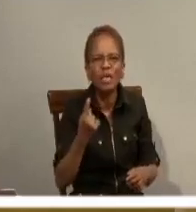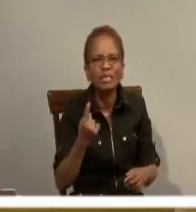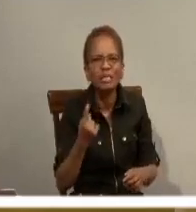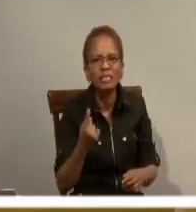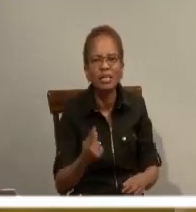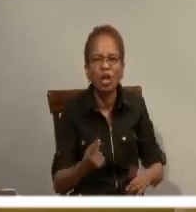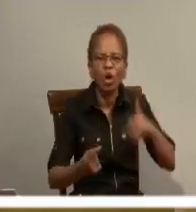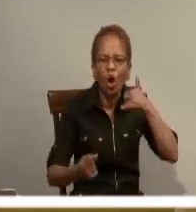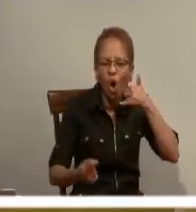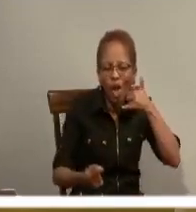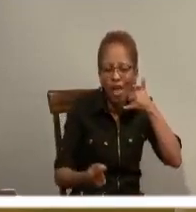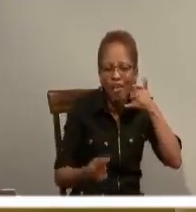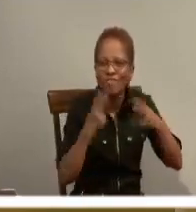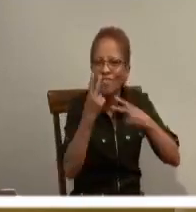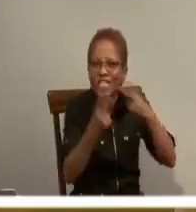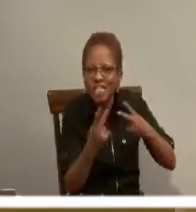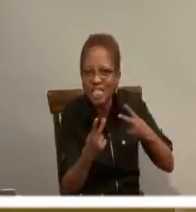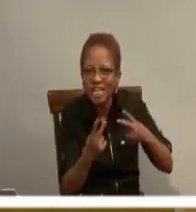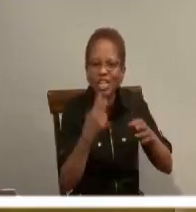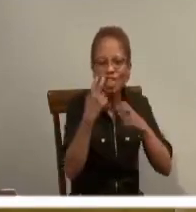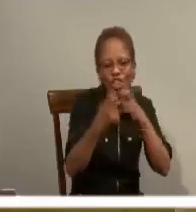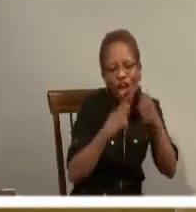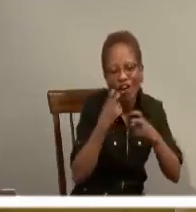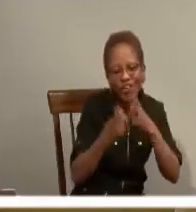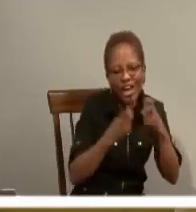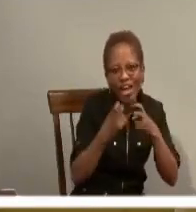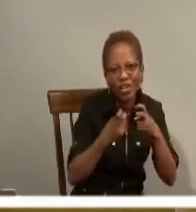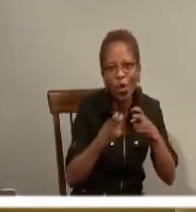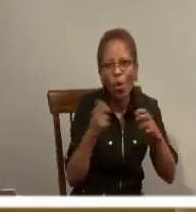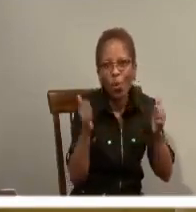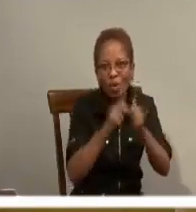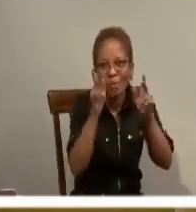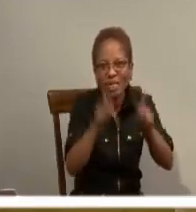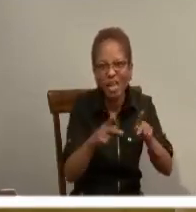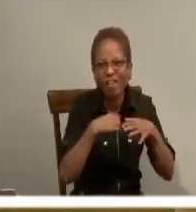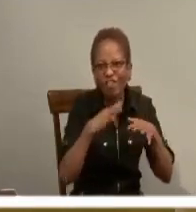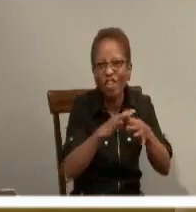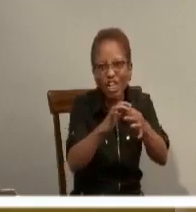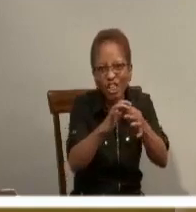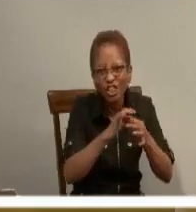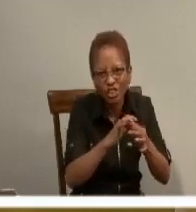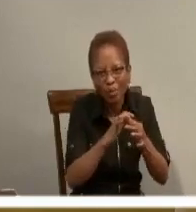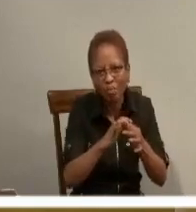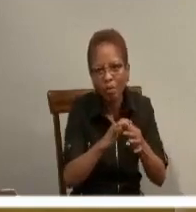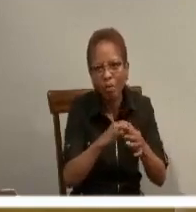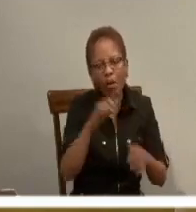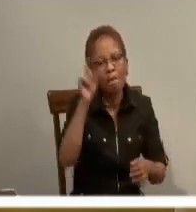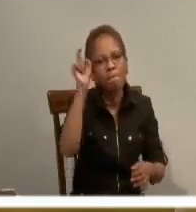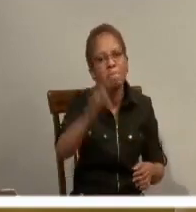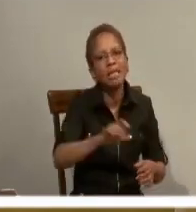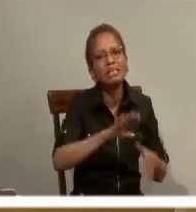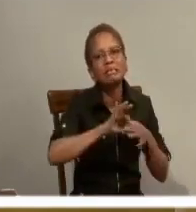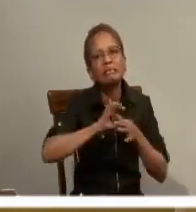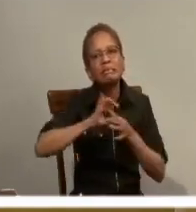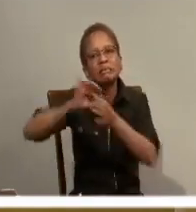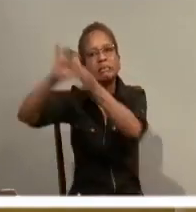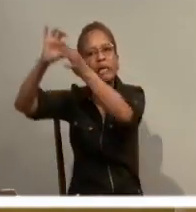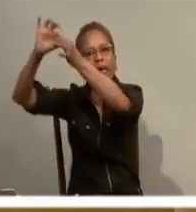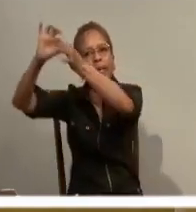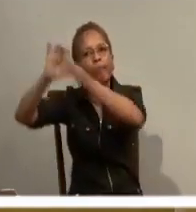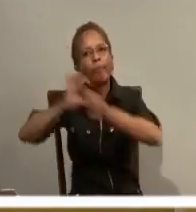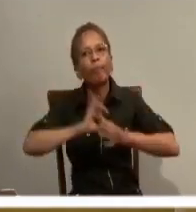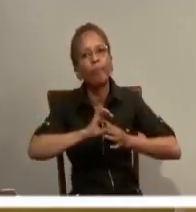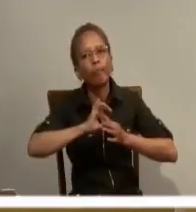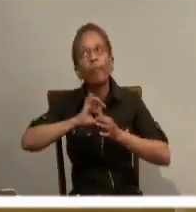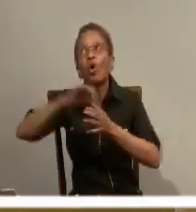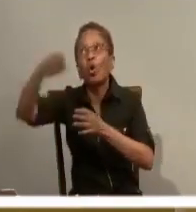text is pushing and provoking us about what salvation is really about. And it starts with a relationship with Christ.